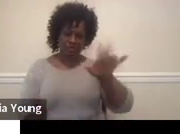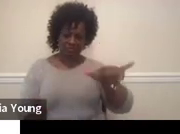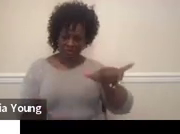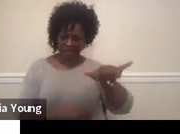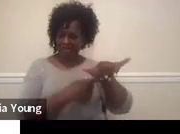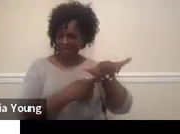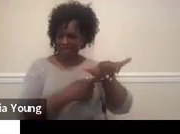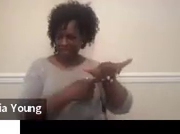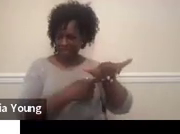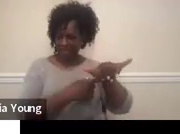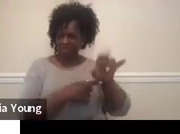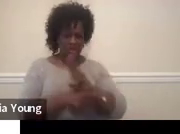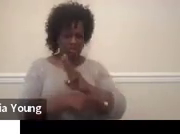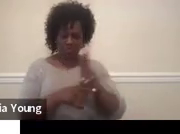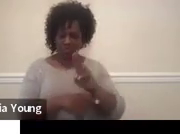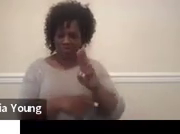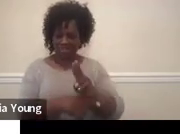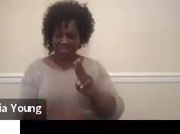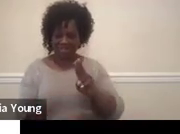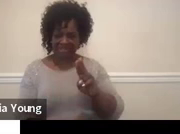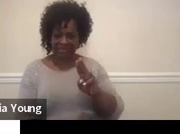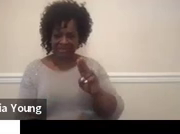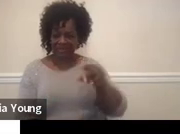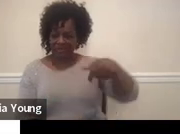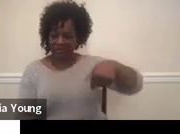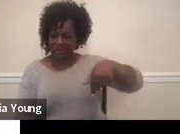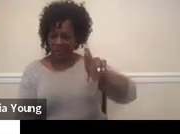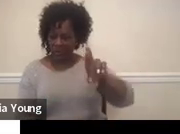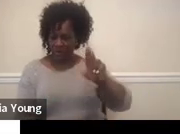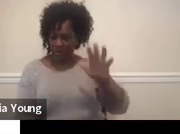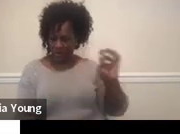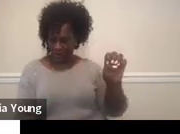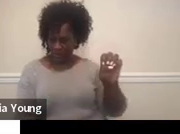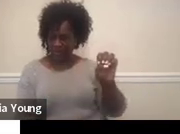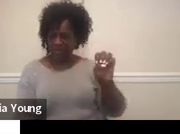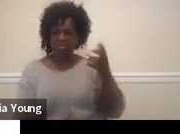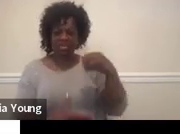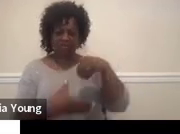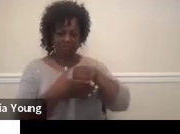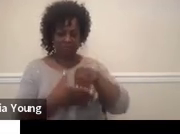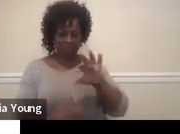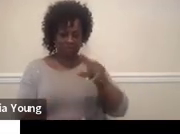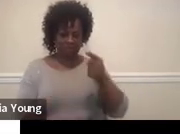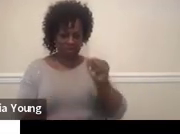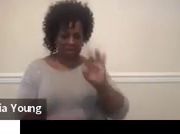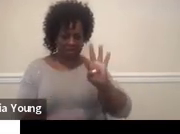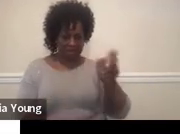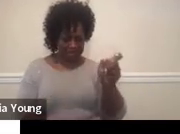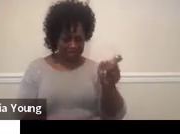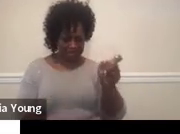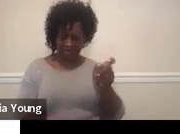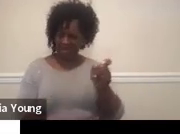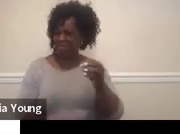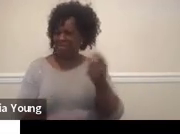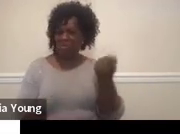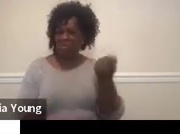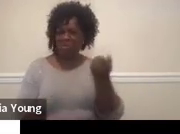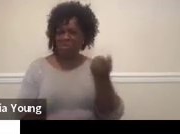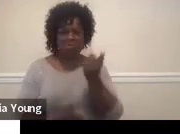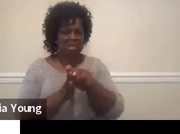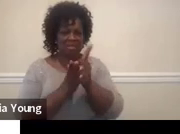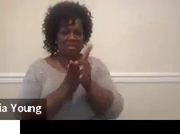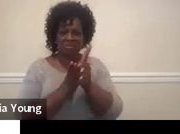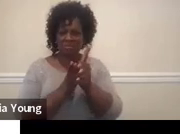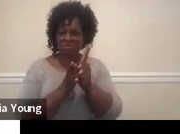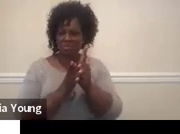code, and Carly already put that link in the chat box as well. It should only take you a couple minutes, and it's